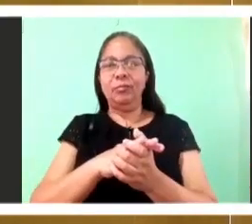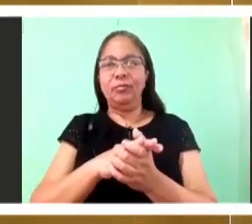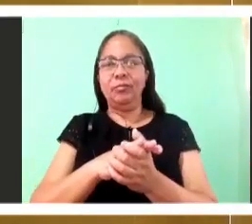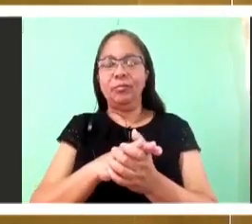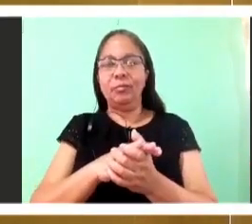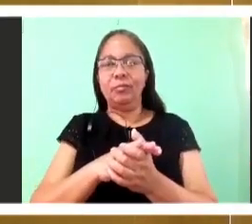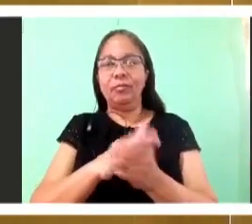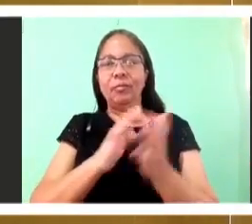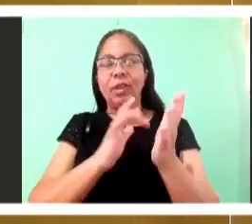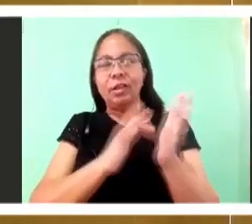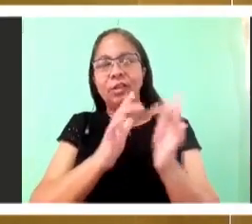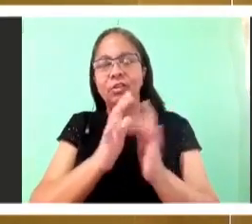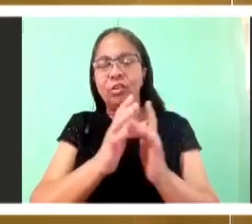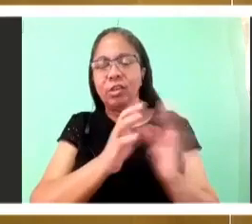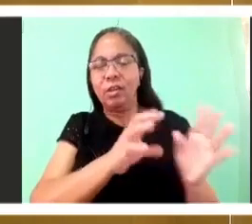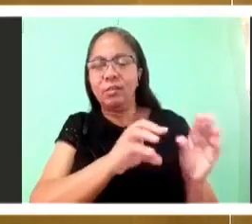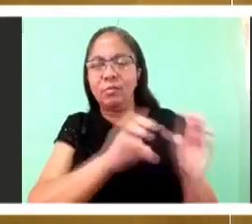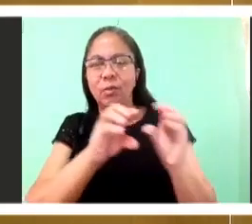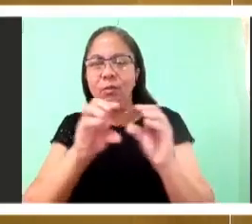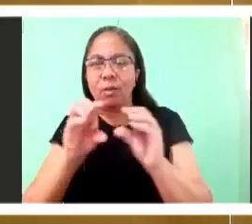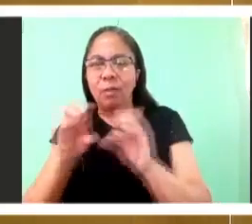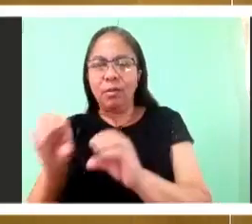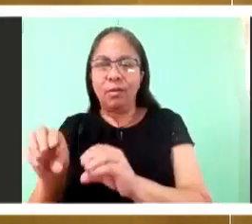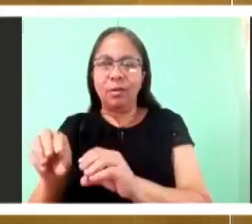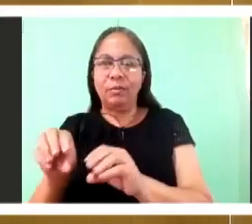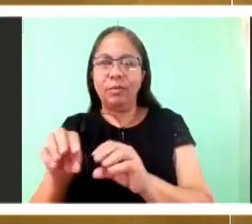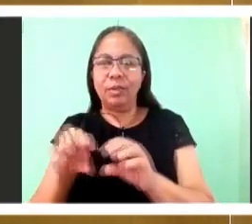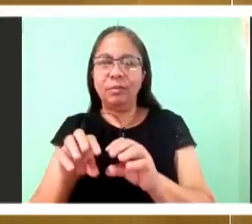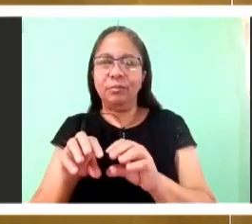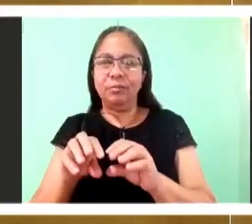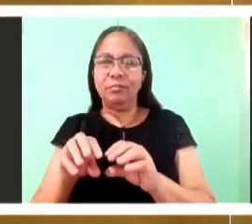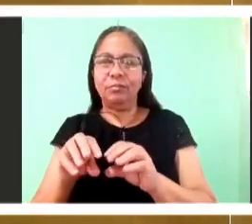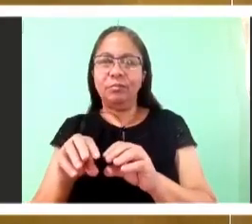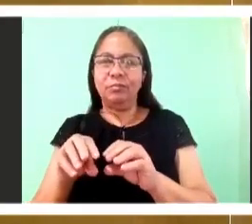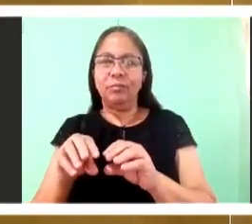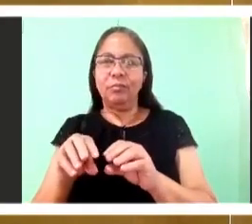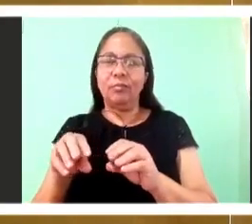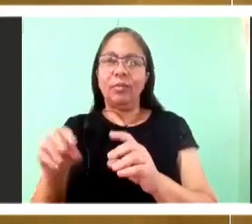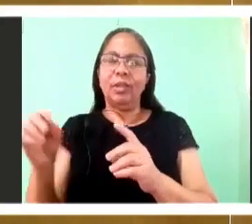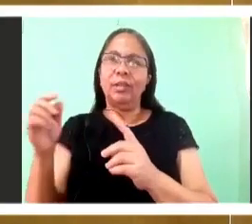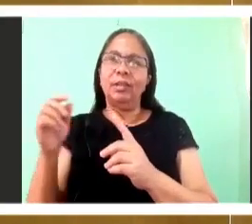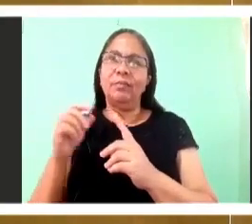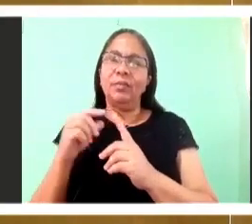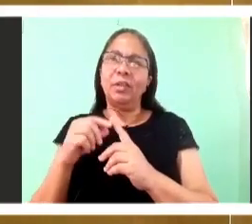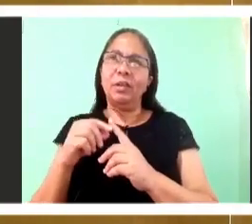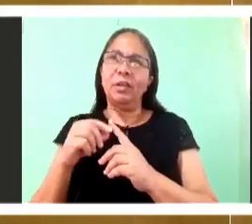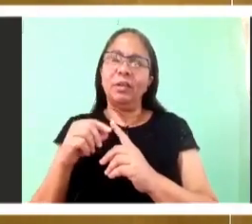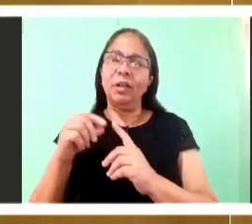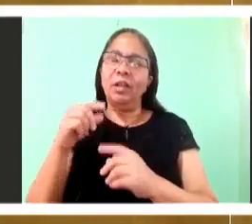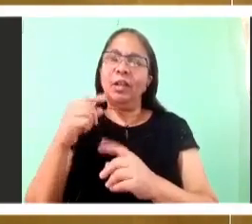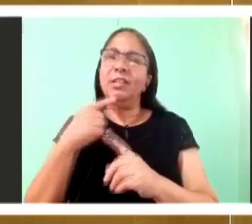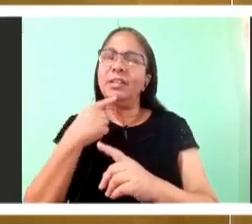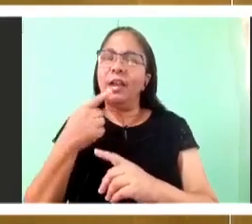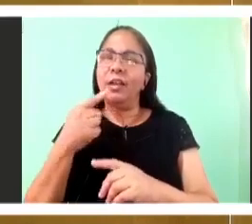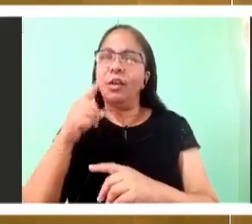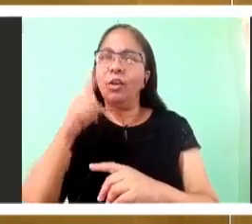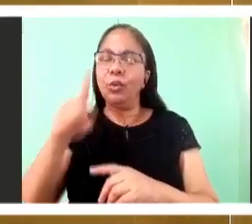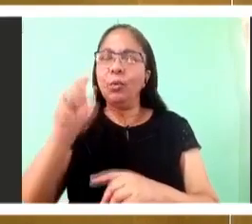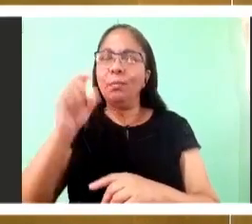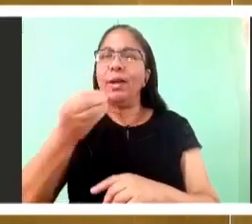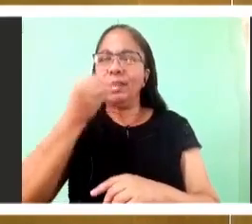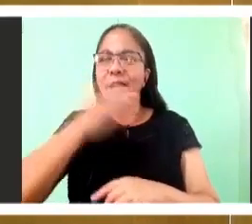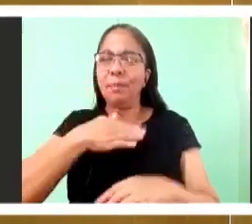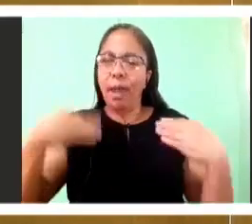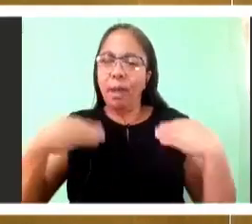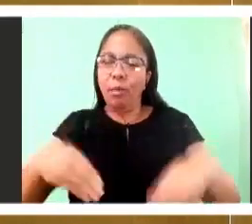drink of my blood, you cannot have life in me. And this was an insistent